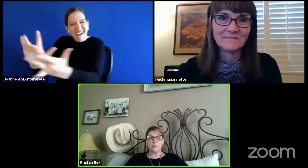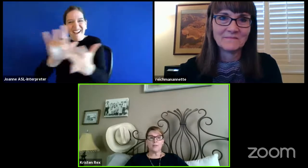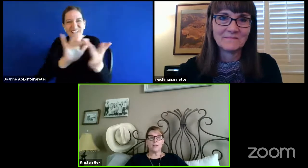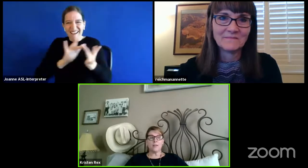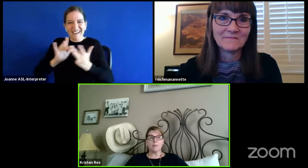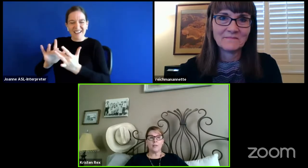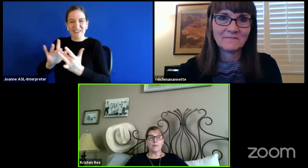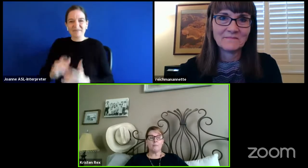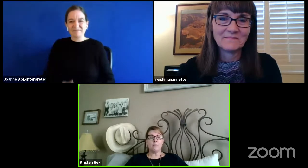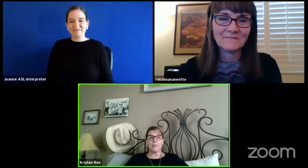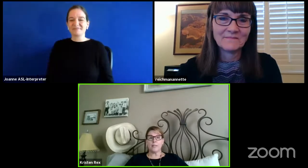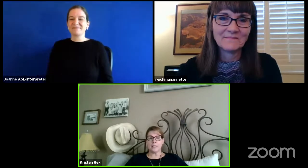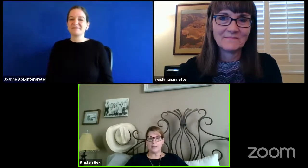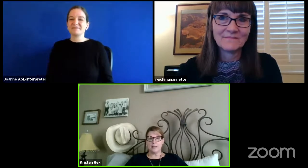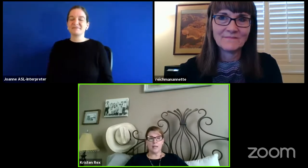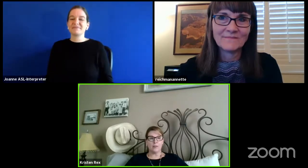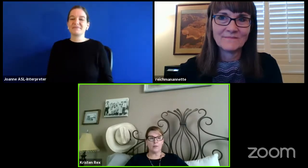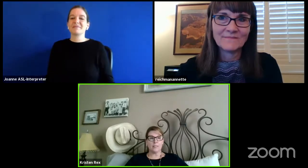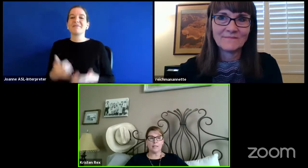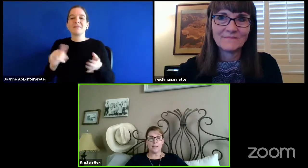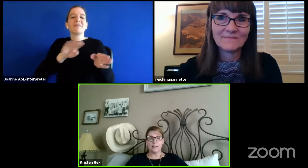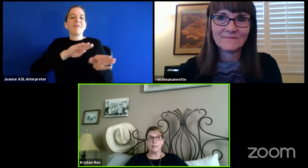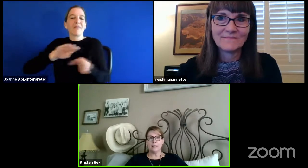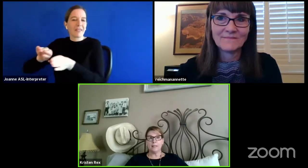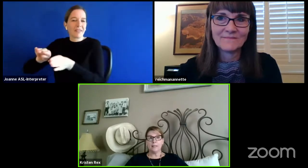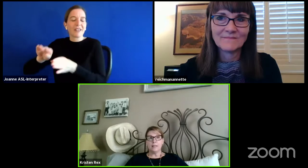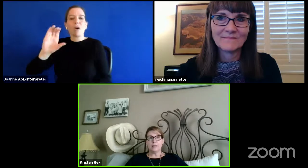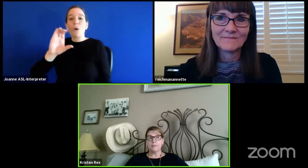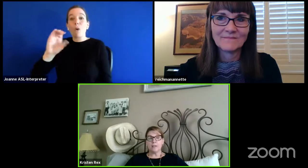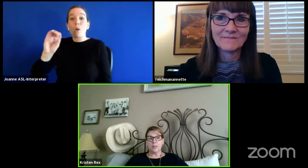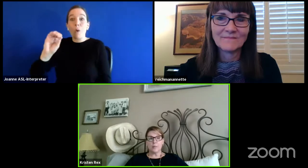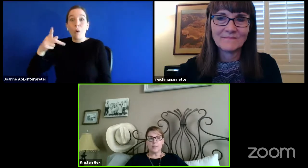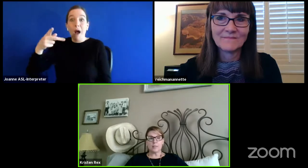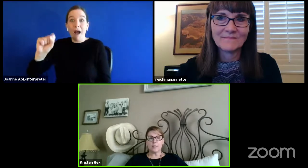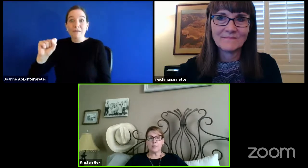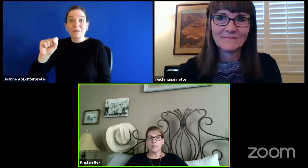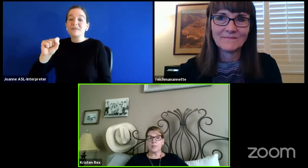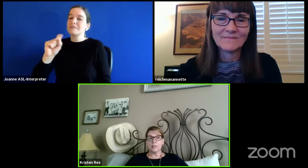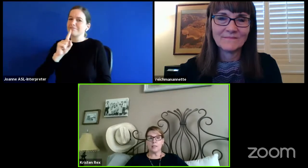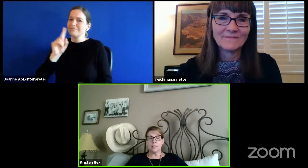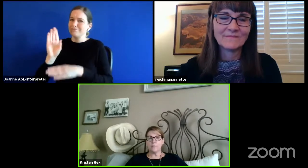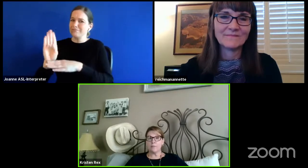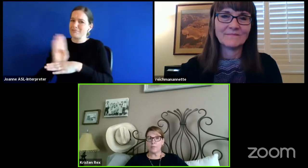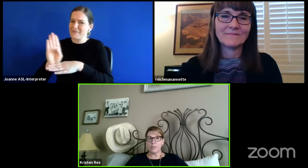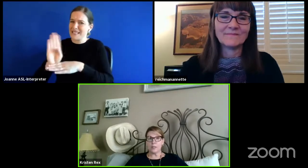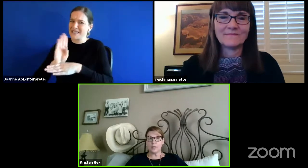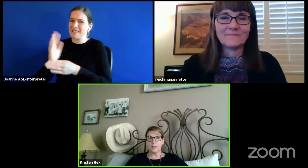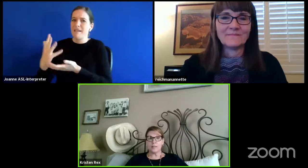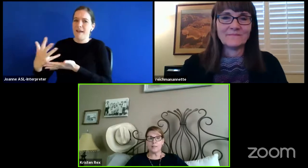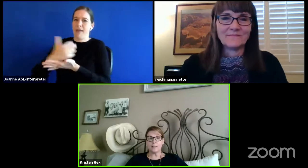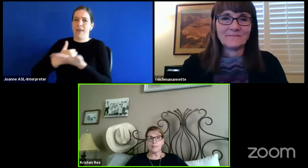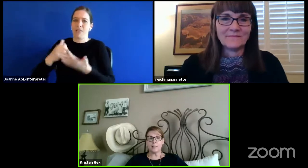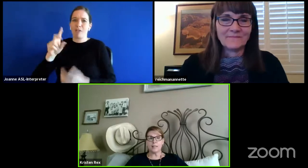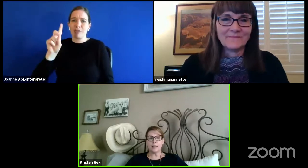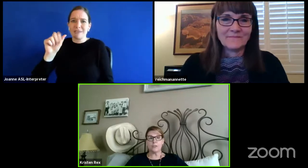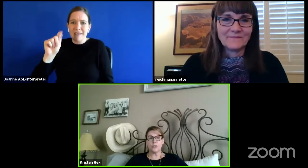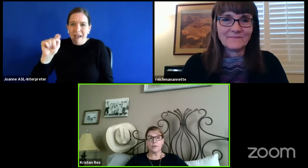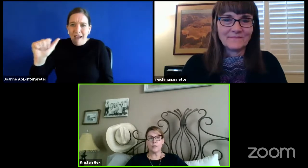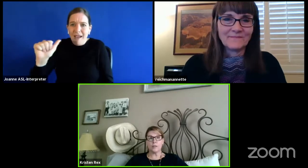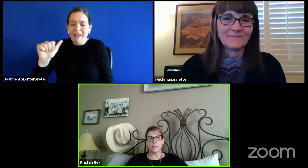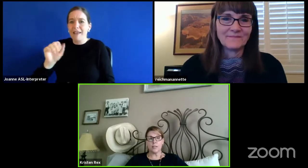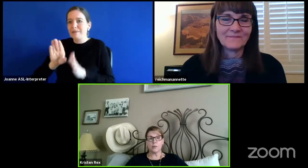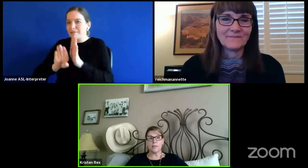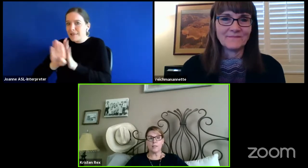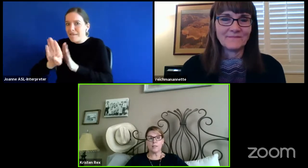cooperatives have been busy gathering data, developing systems to collect information consistently and